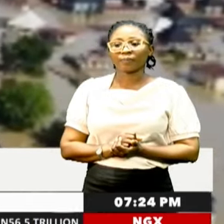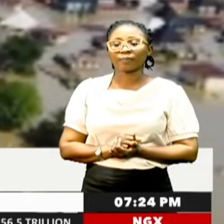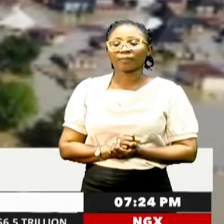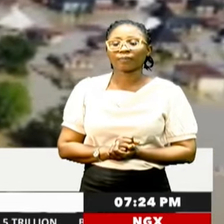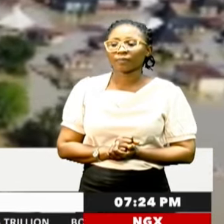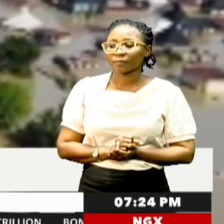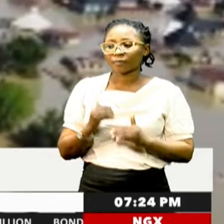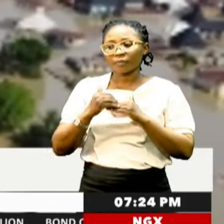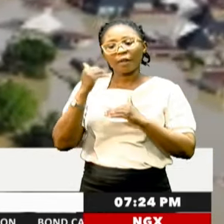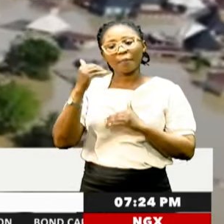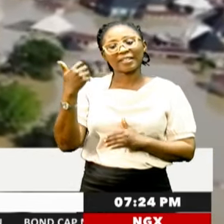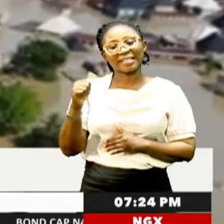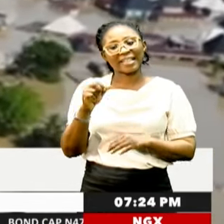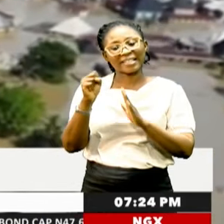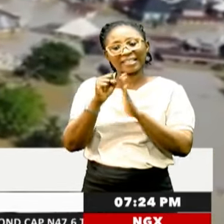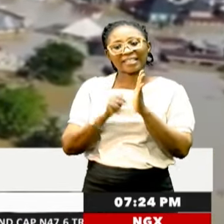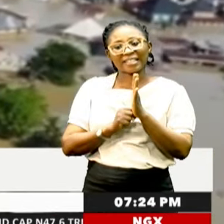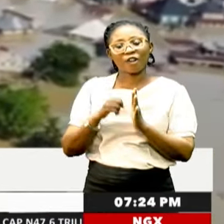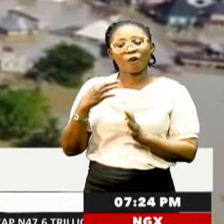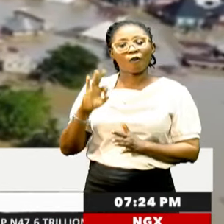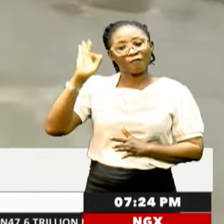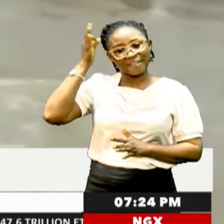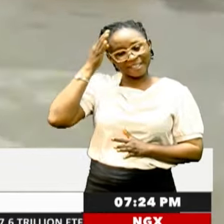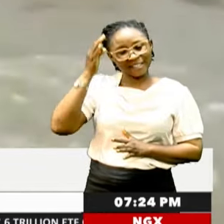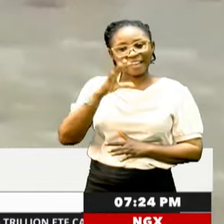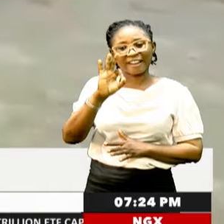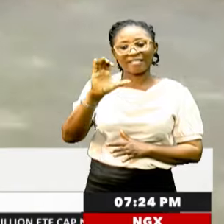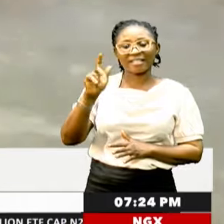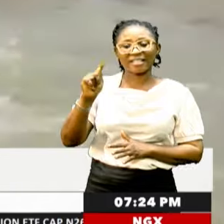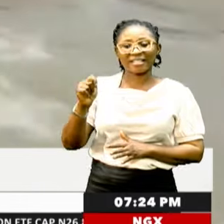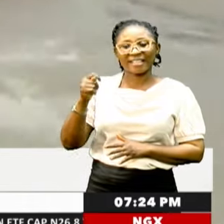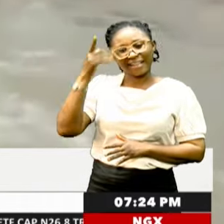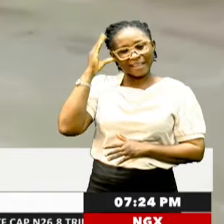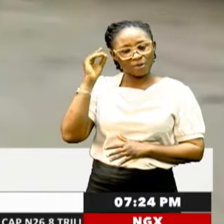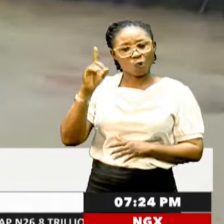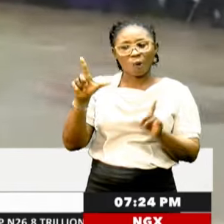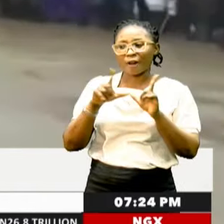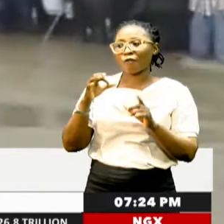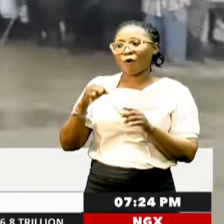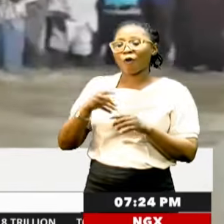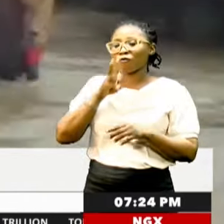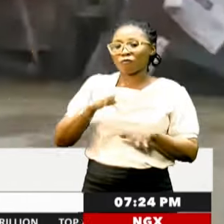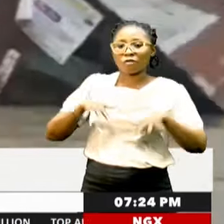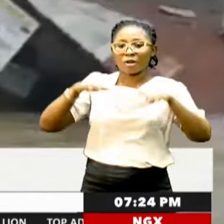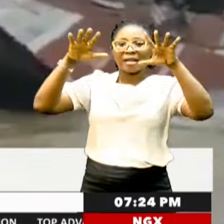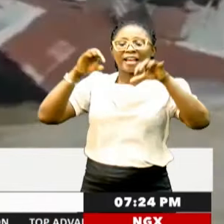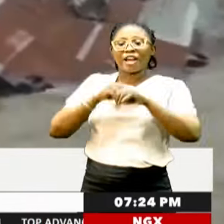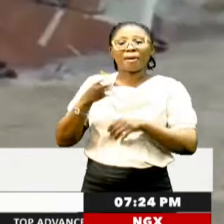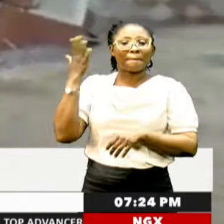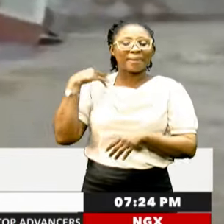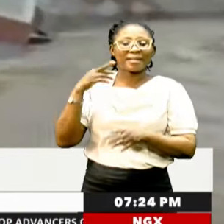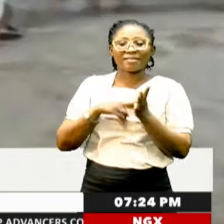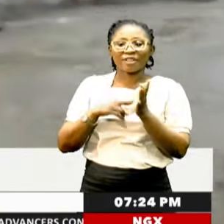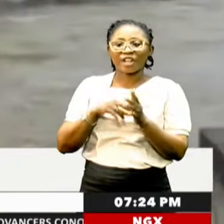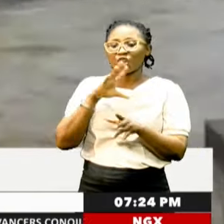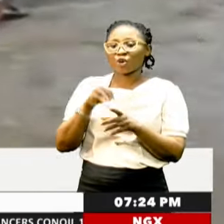More than 10 states of the federation and the FCT have experienced one degree of flooding or the other, with several casualties recorded,